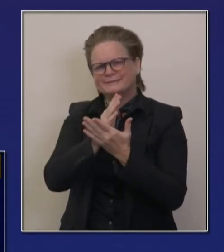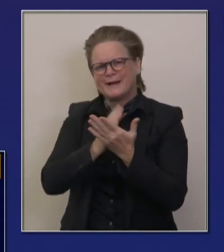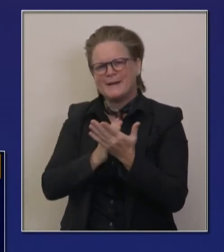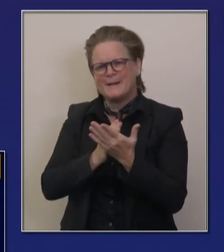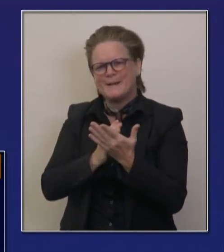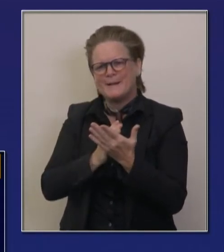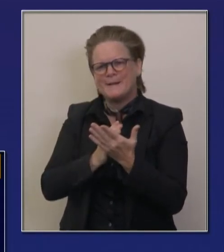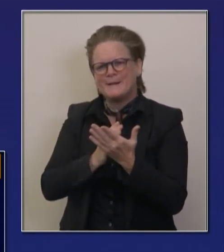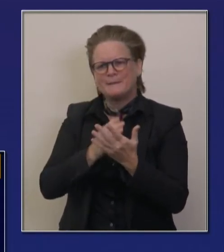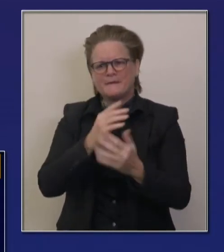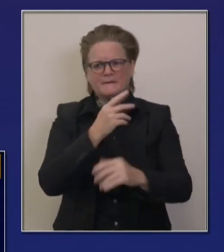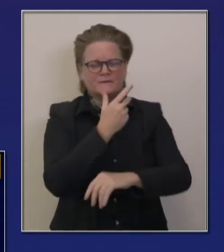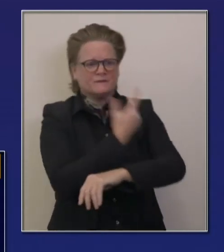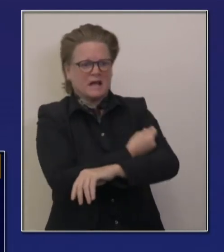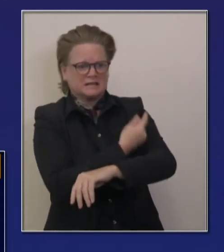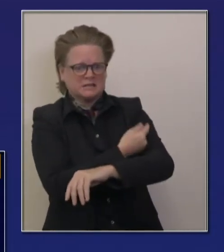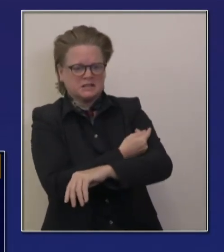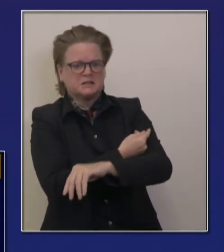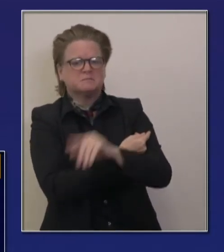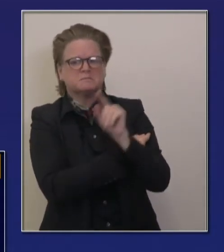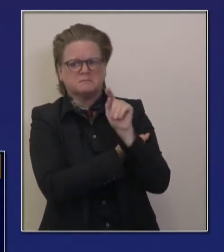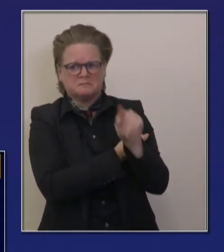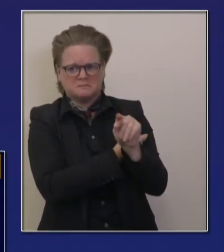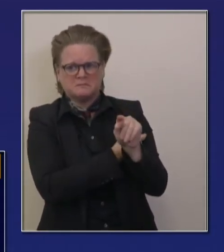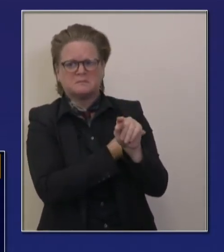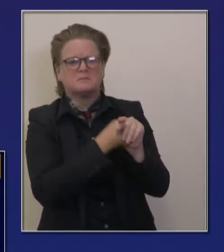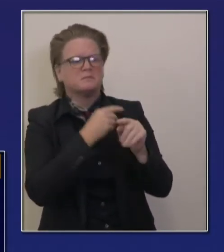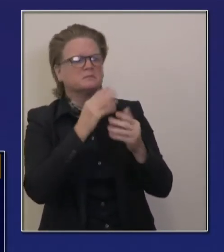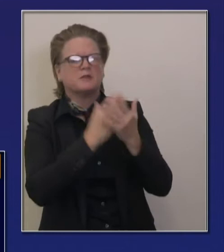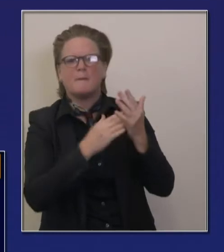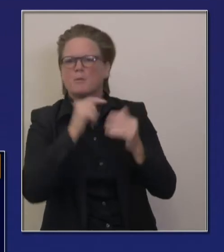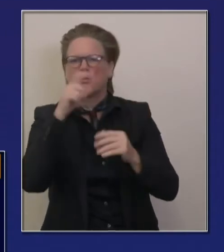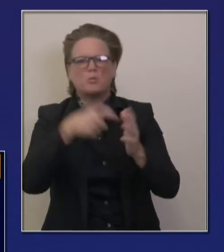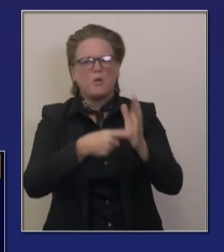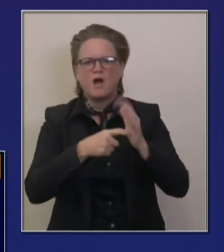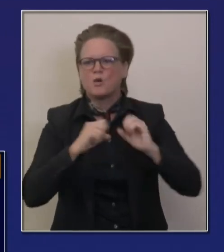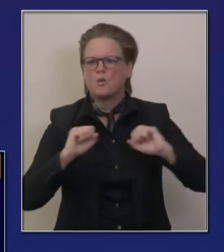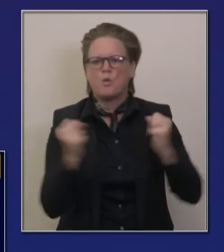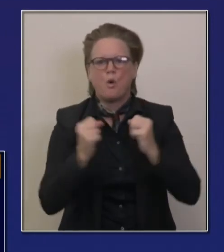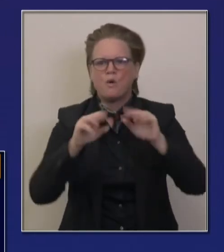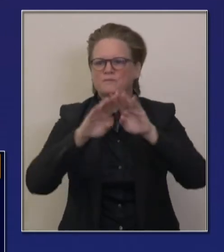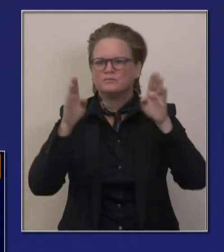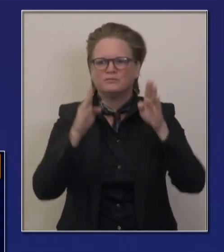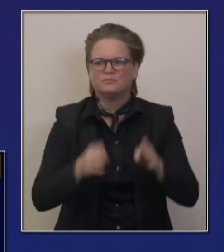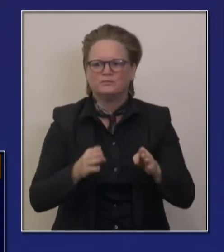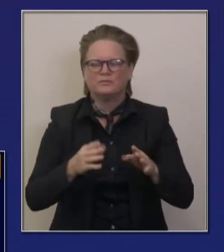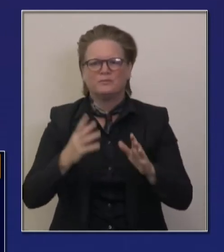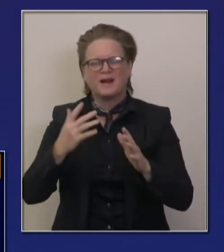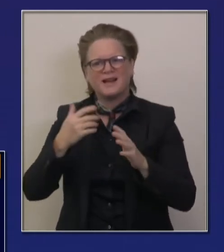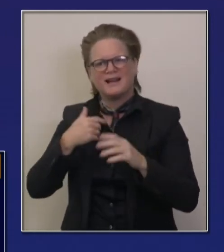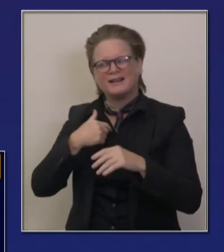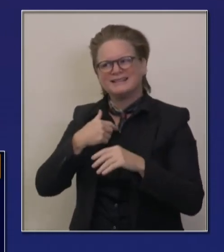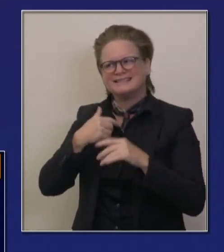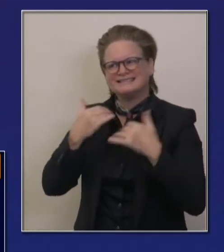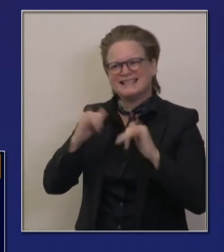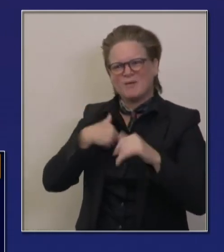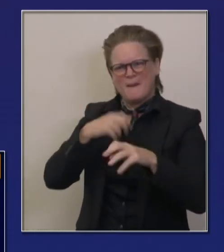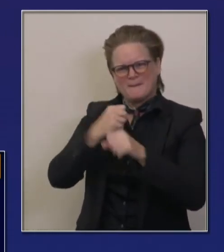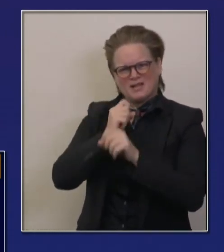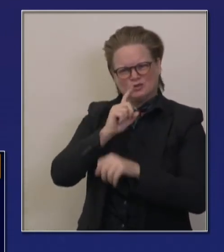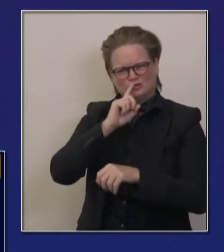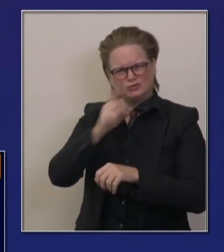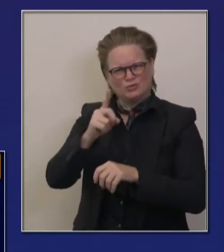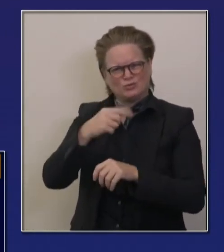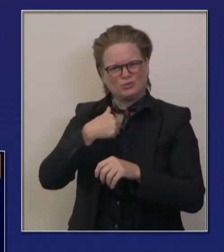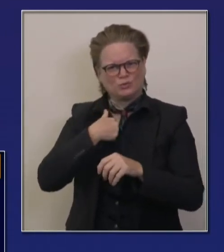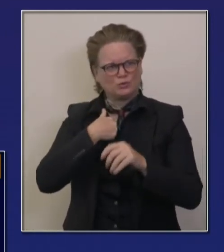weren't being able to be utilized. All those things we have to work through. No one's naive about the application of this